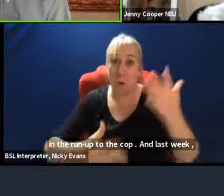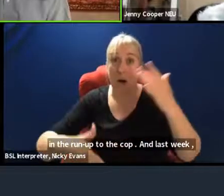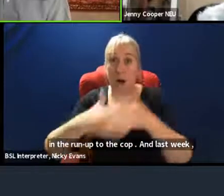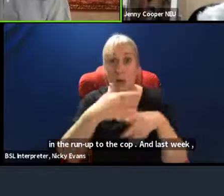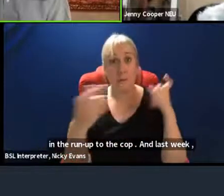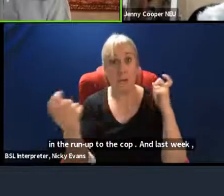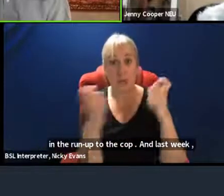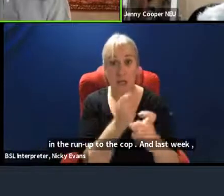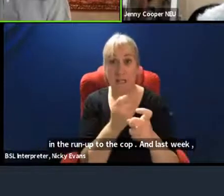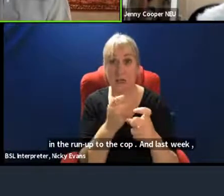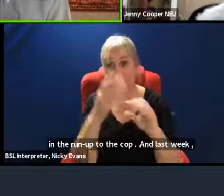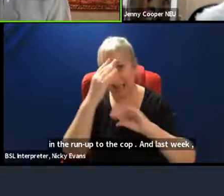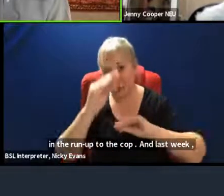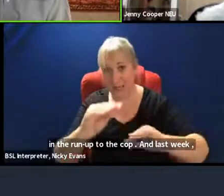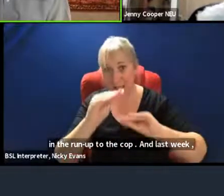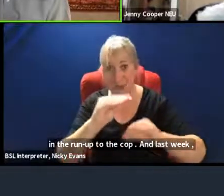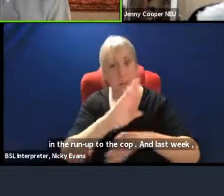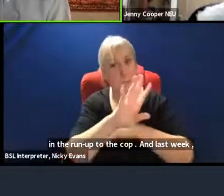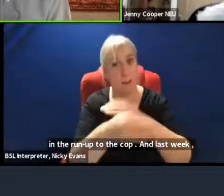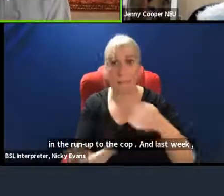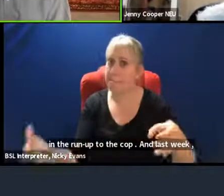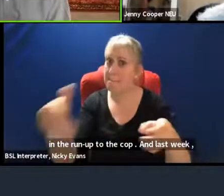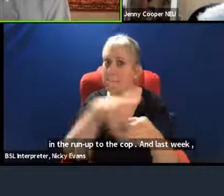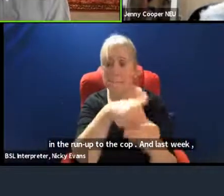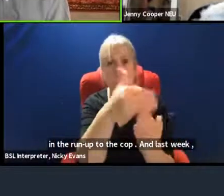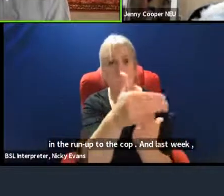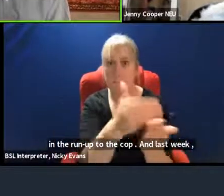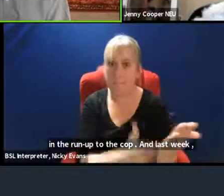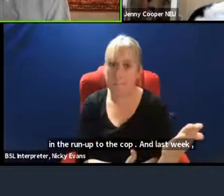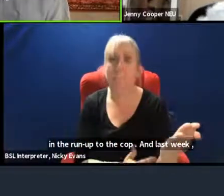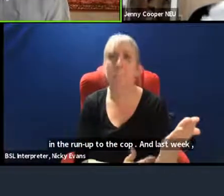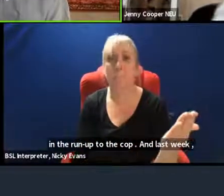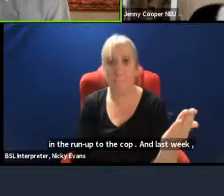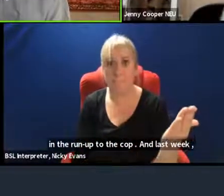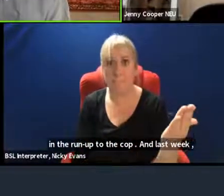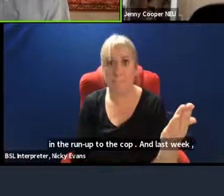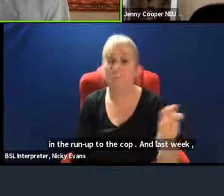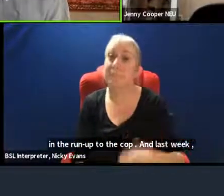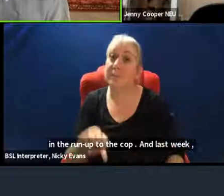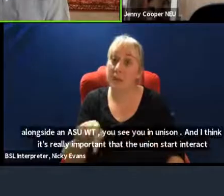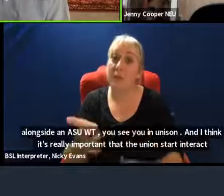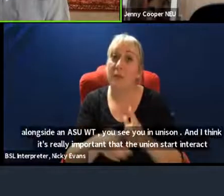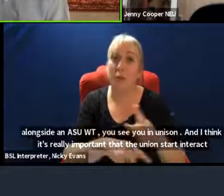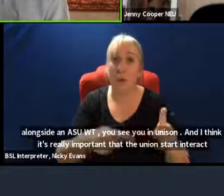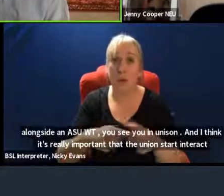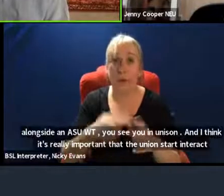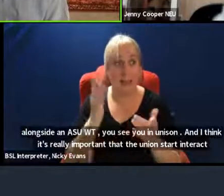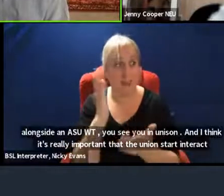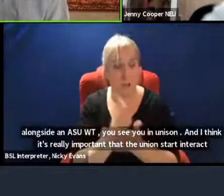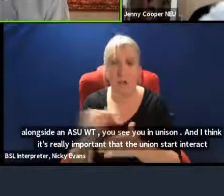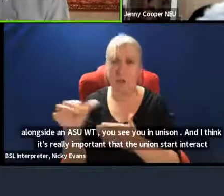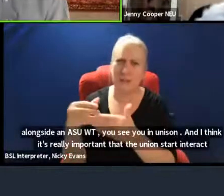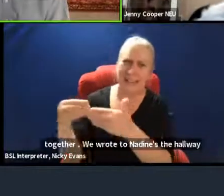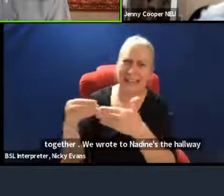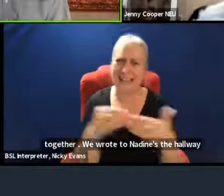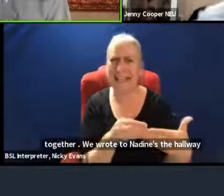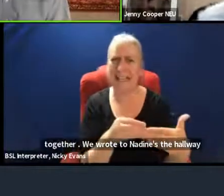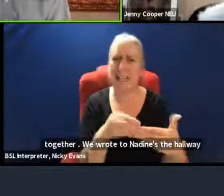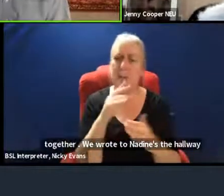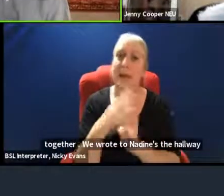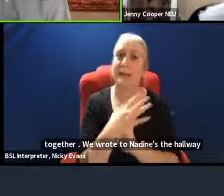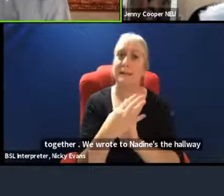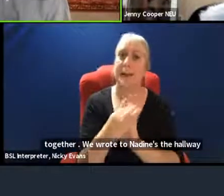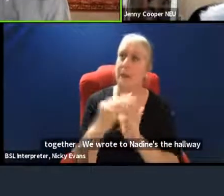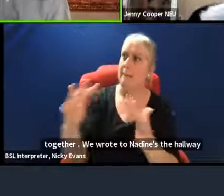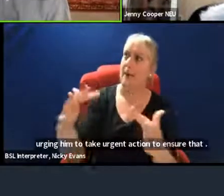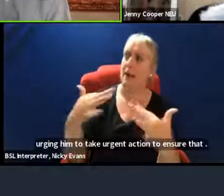fully embedded in the education system. And this is an area where the UK should be leading by example to bring about